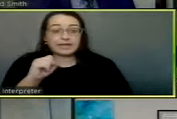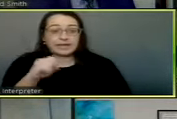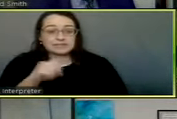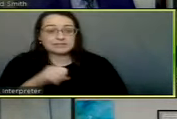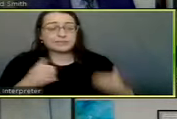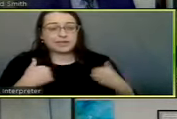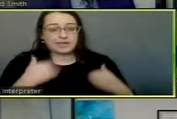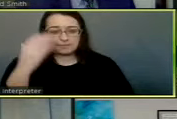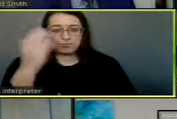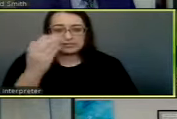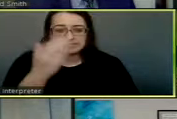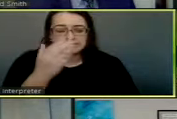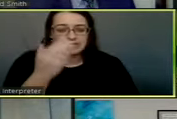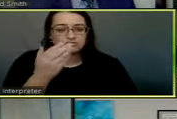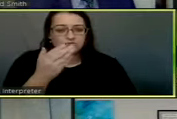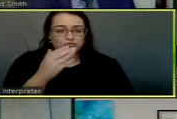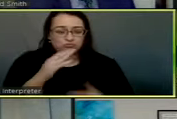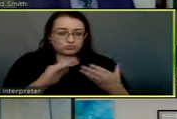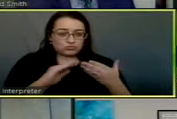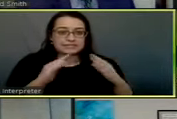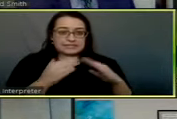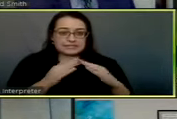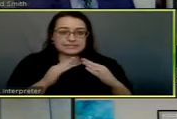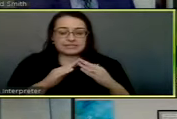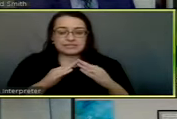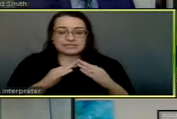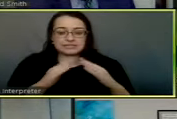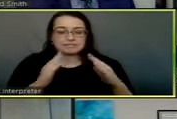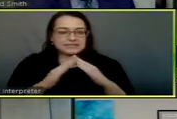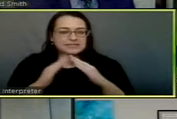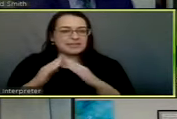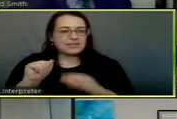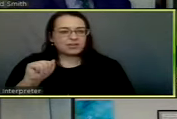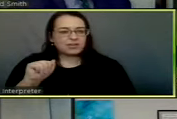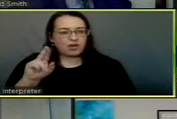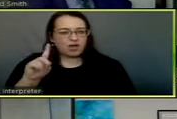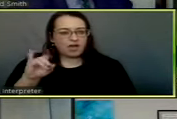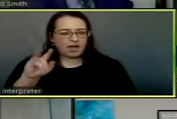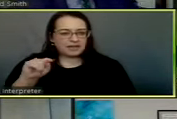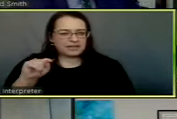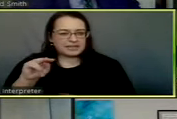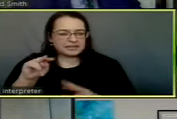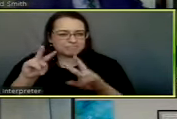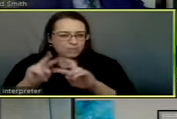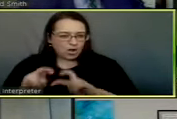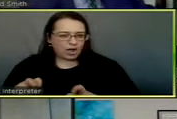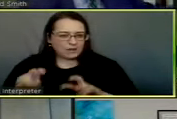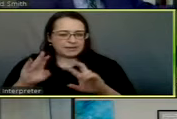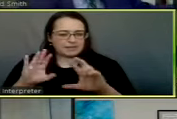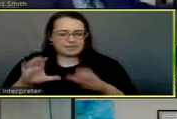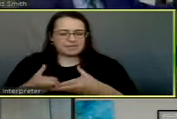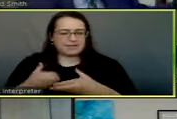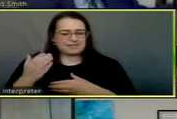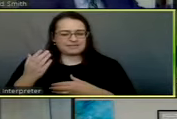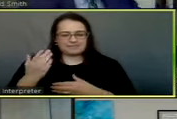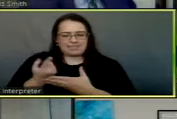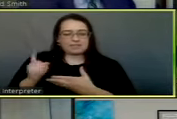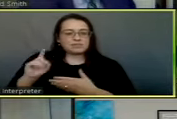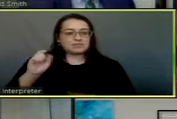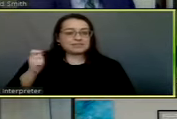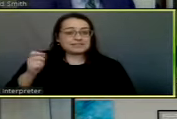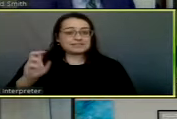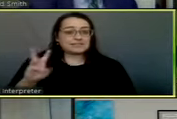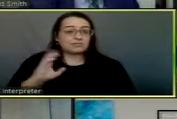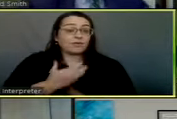presentation to the city's audit committee last week on the 16th from our